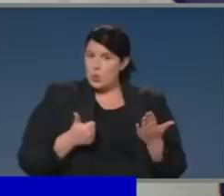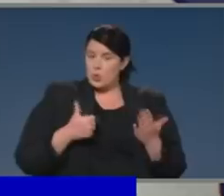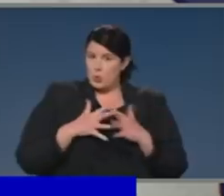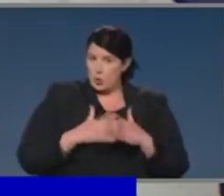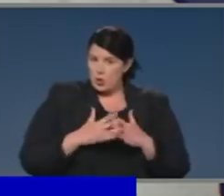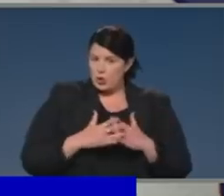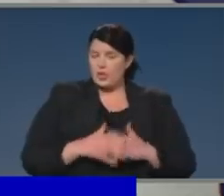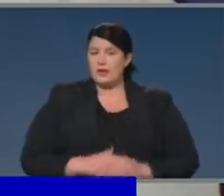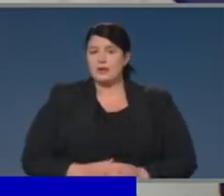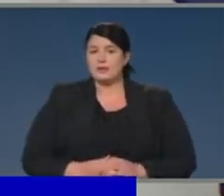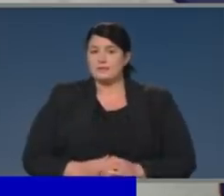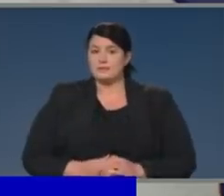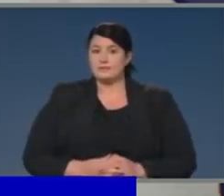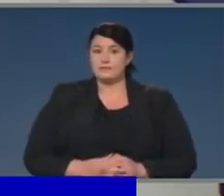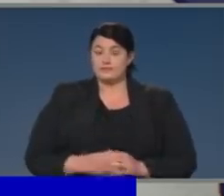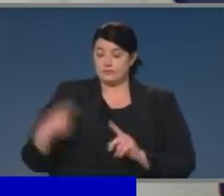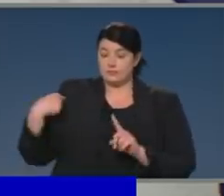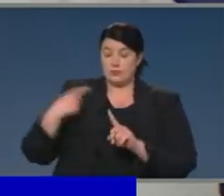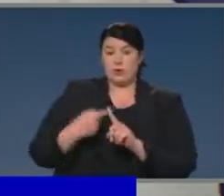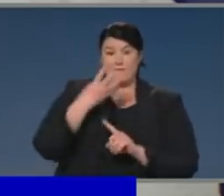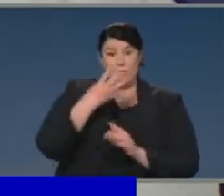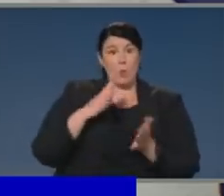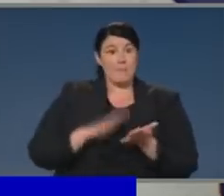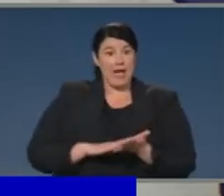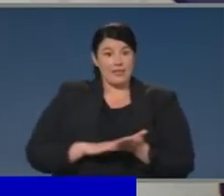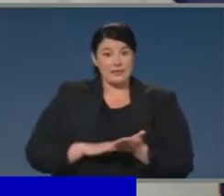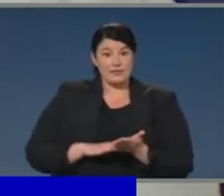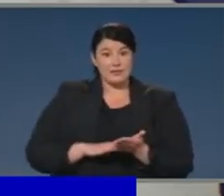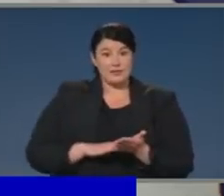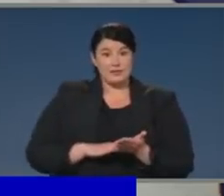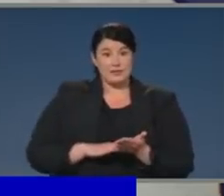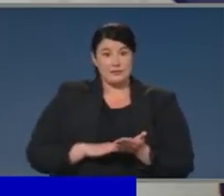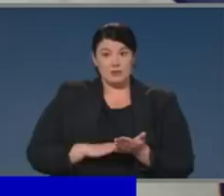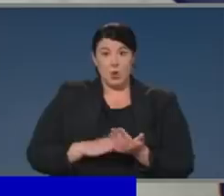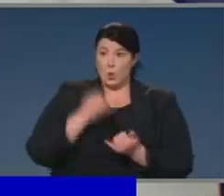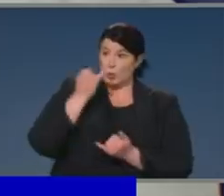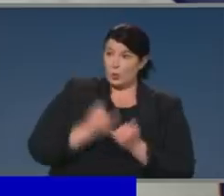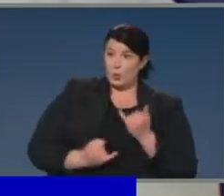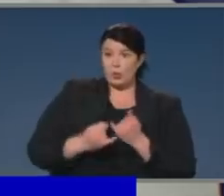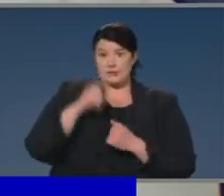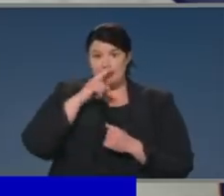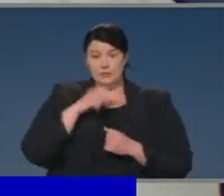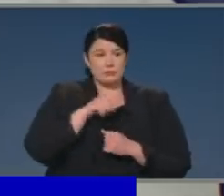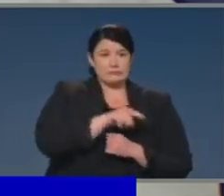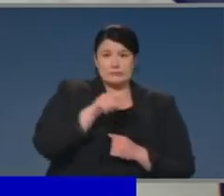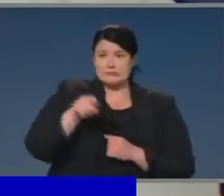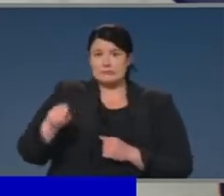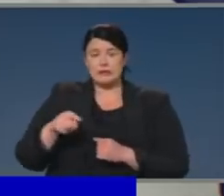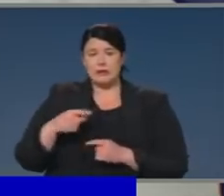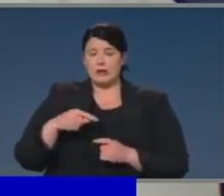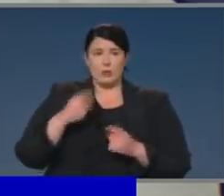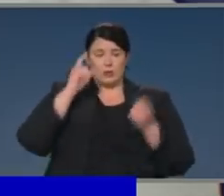For the first four months, there has been no known increase in suicide rates in those three states.